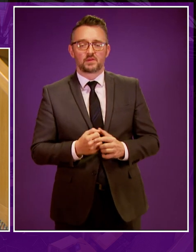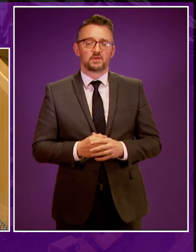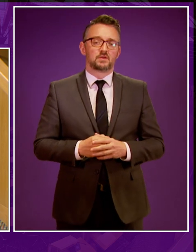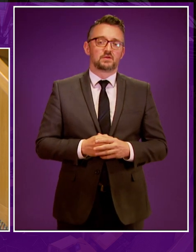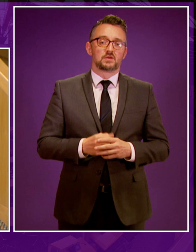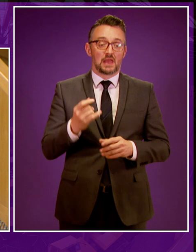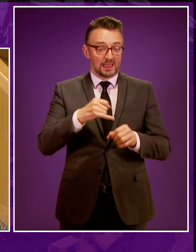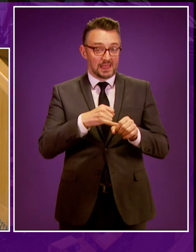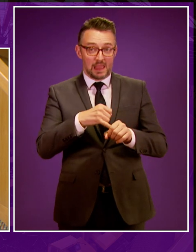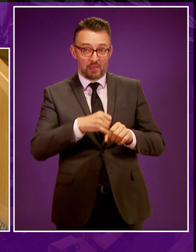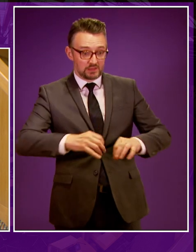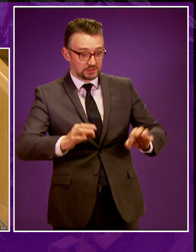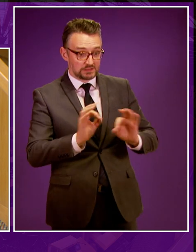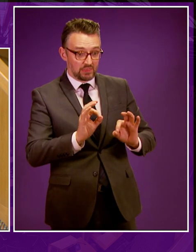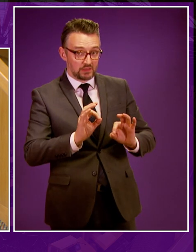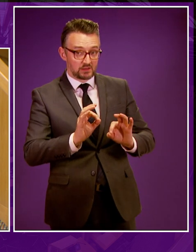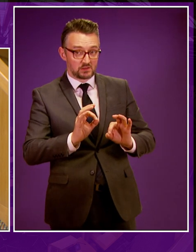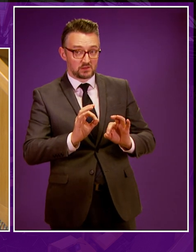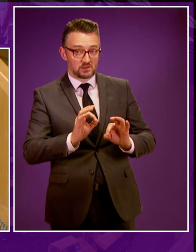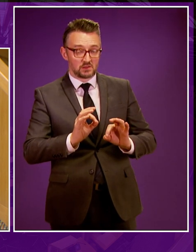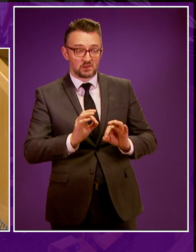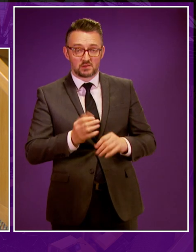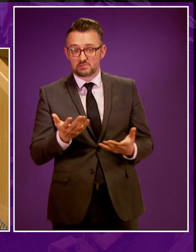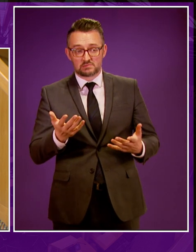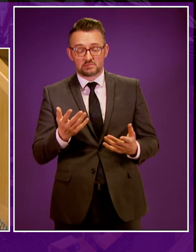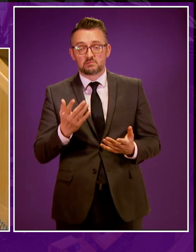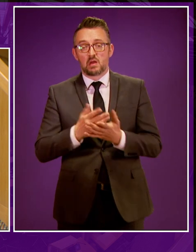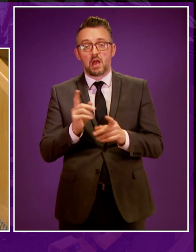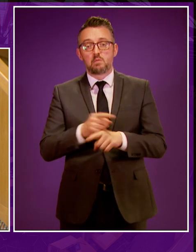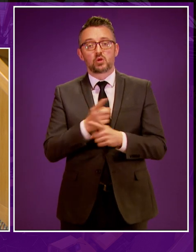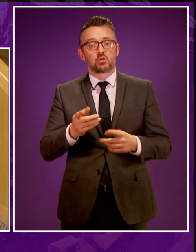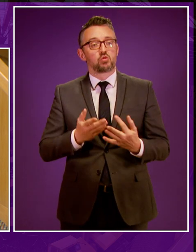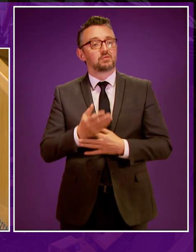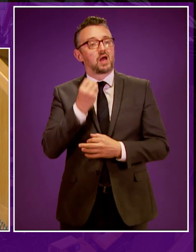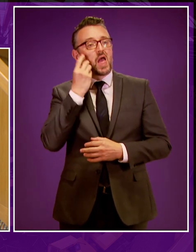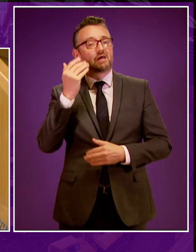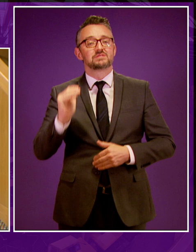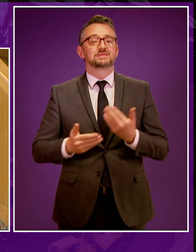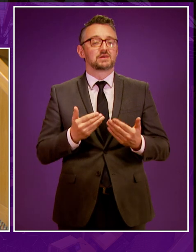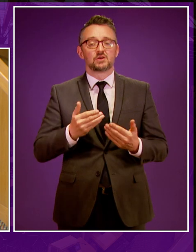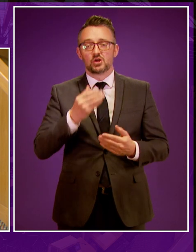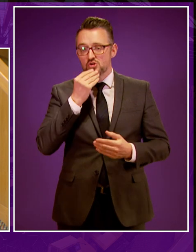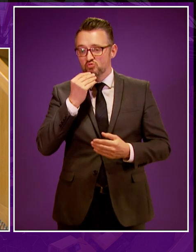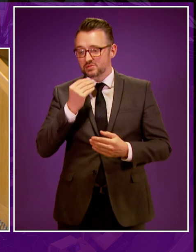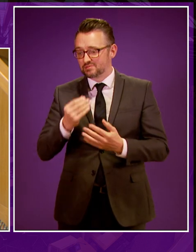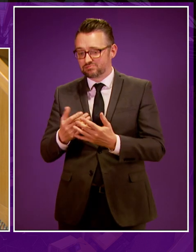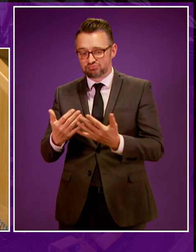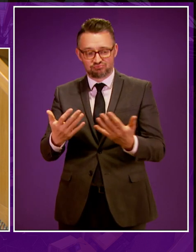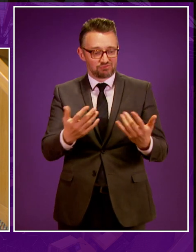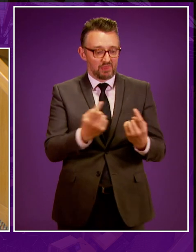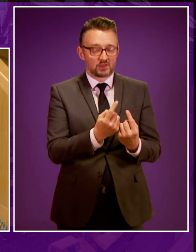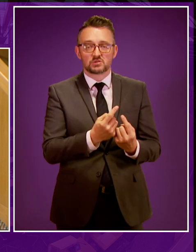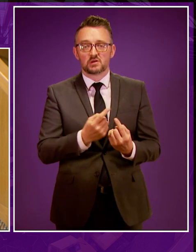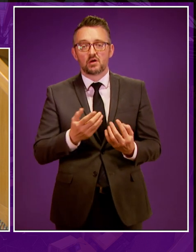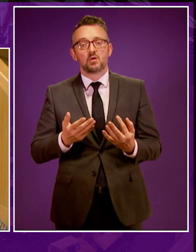Without the chemicals produced at Grangemouth, it is nearly impossible to get through a day without using multiple products derived from